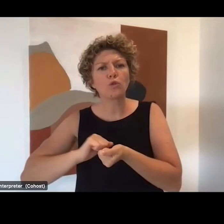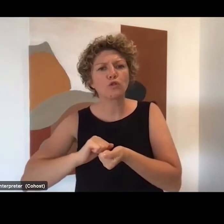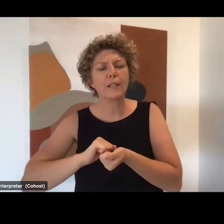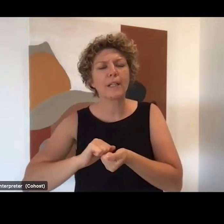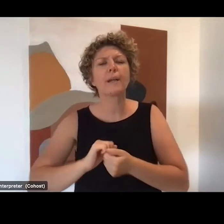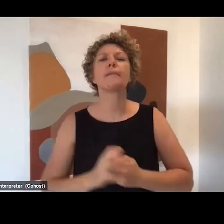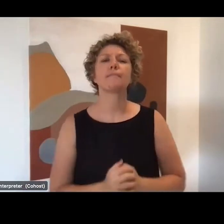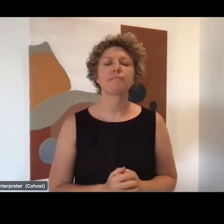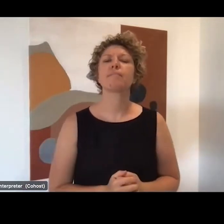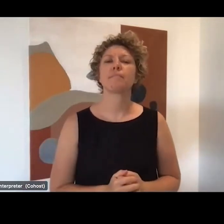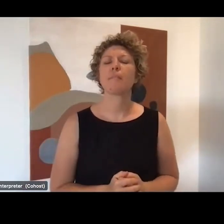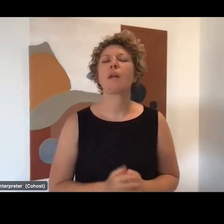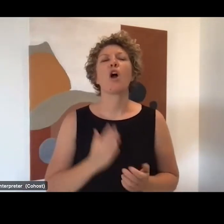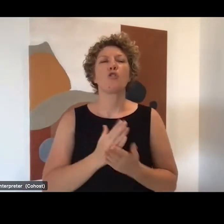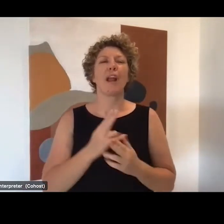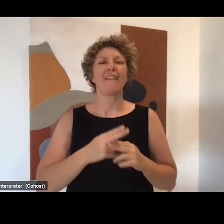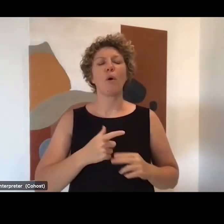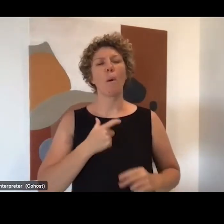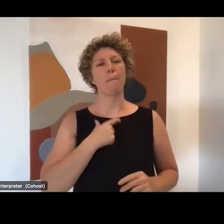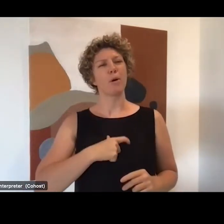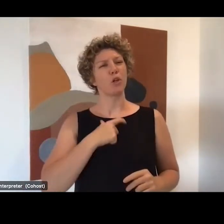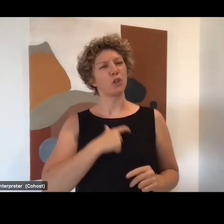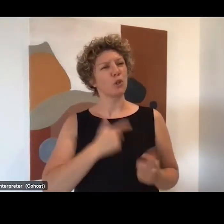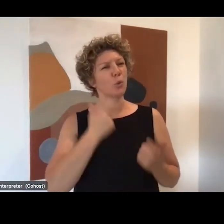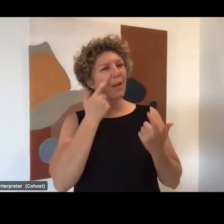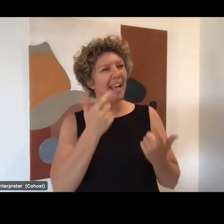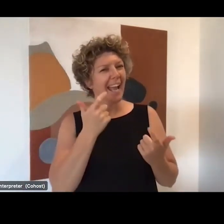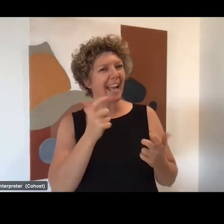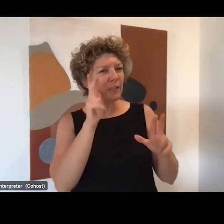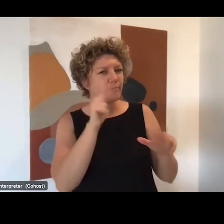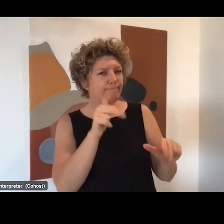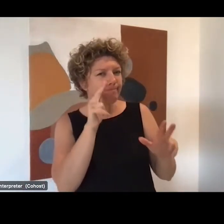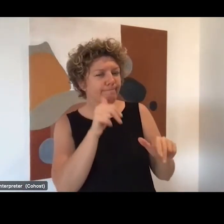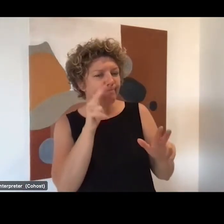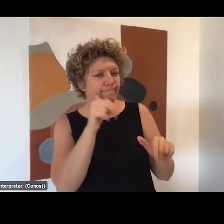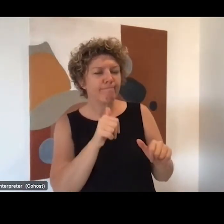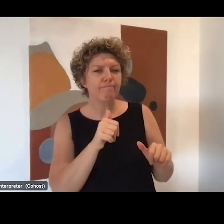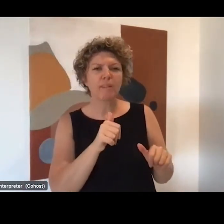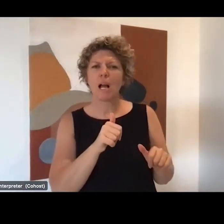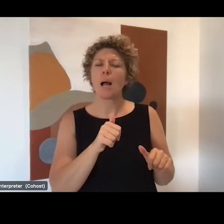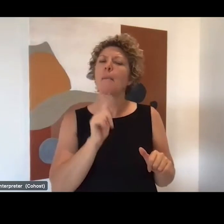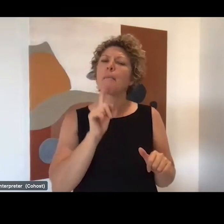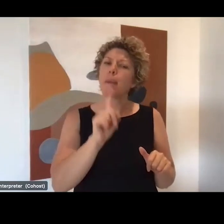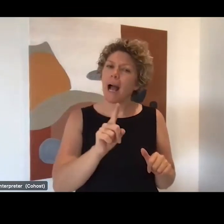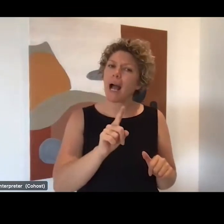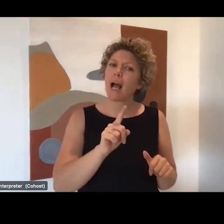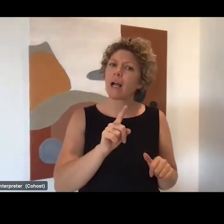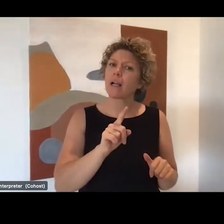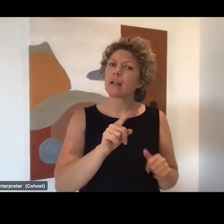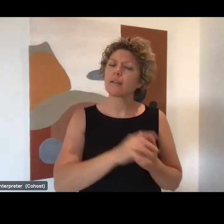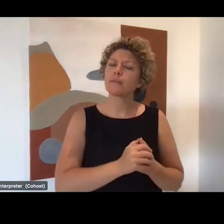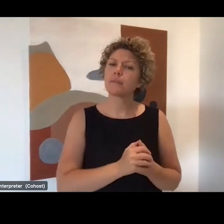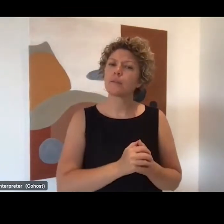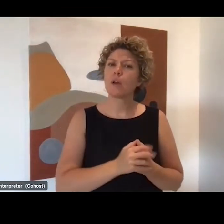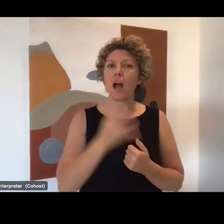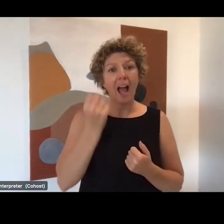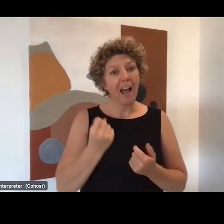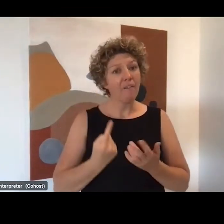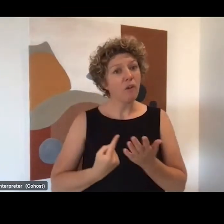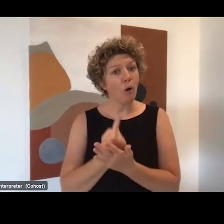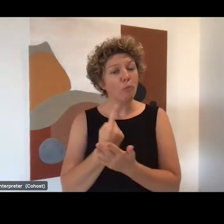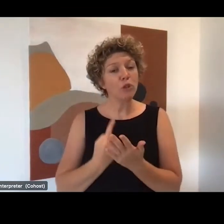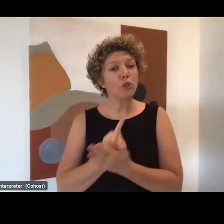it's personal care workers. Well, it is personal care workers. So, but that's not to say that there isn't an opportunity